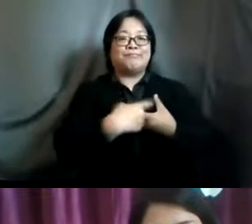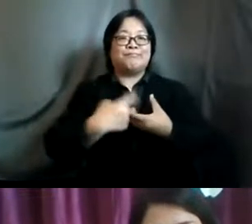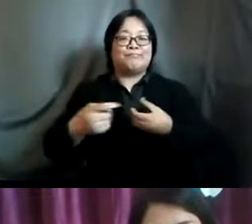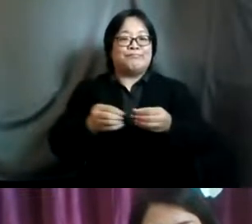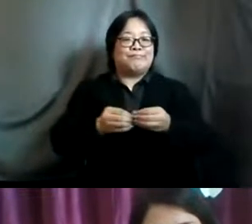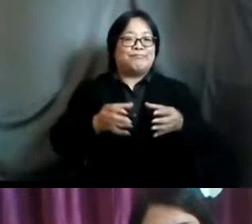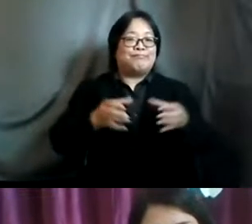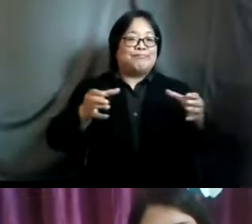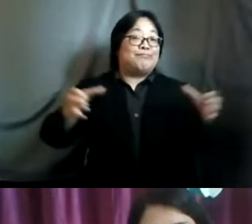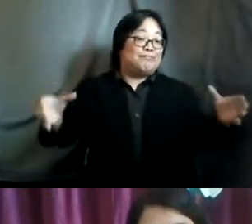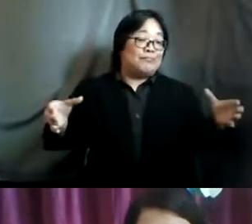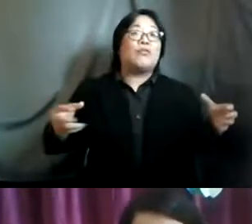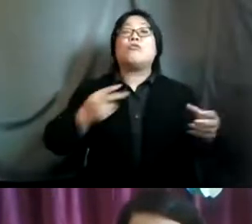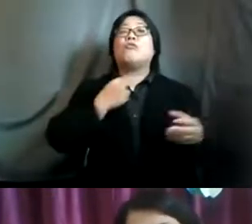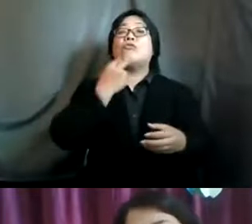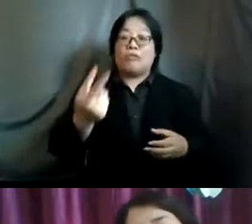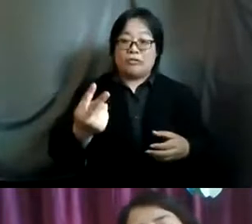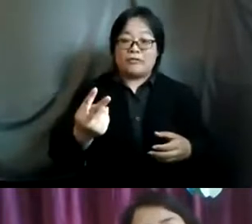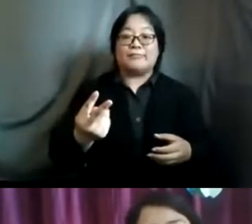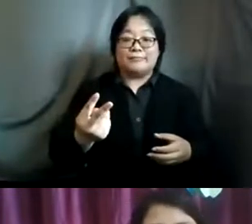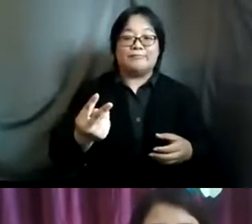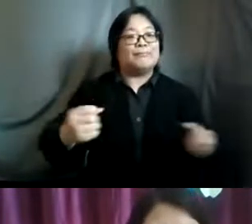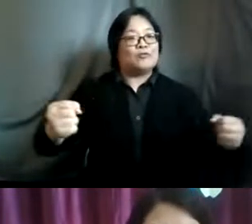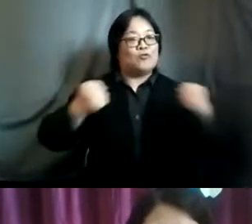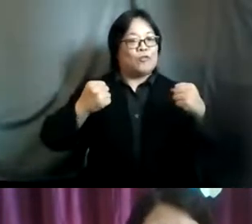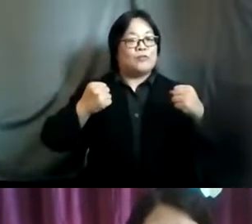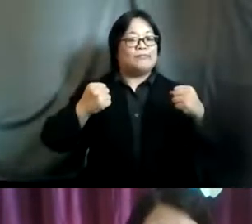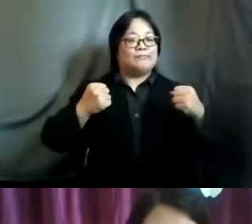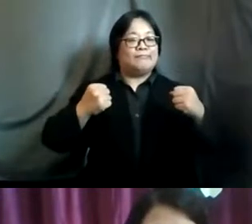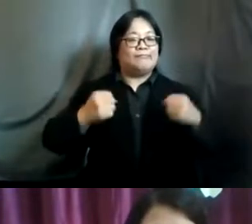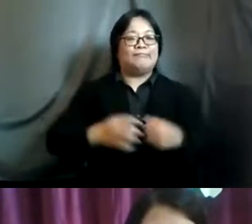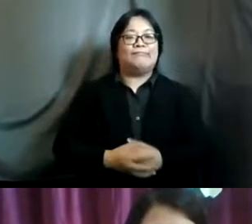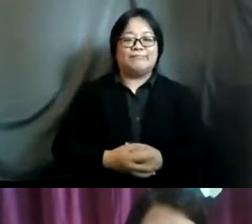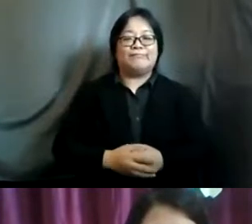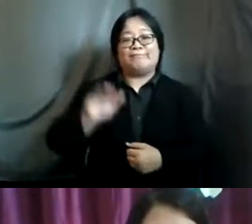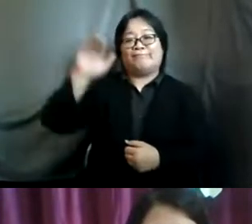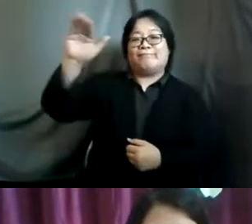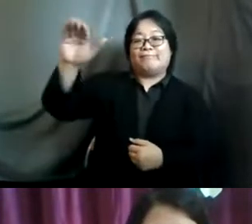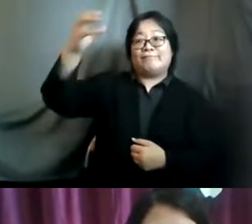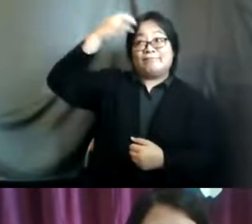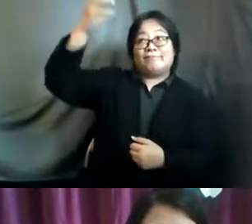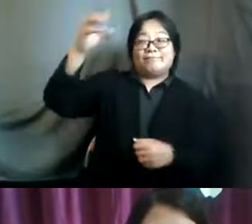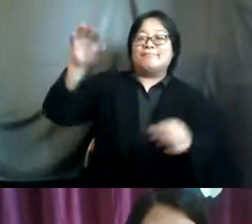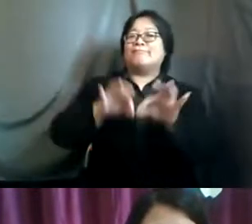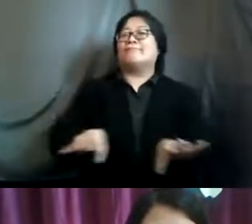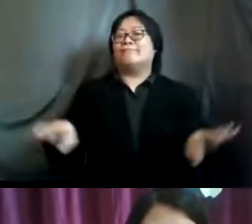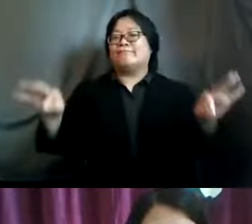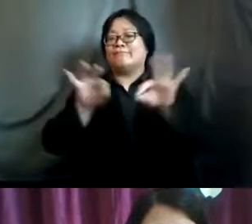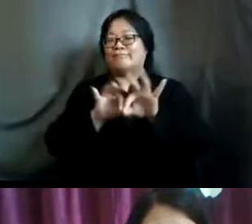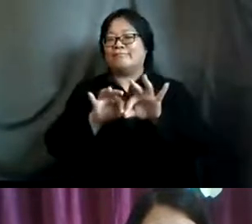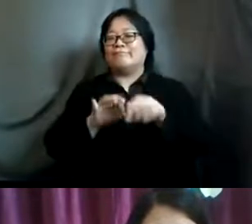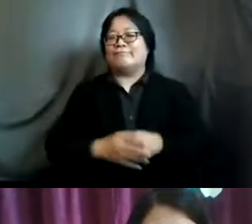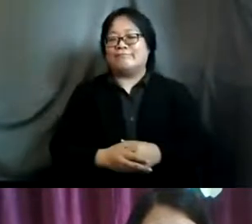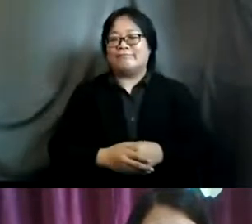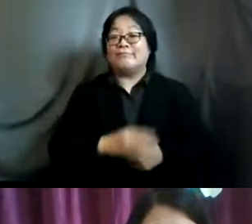as one voice we are an extremely strong voice towards governments so i think this is extremely key and something